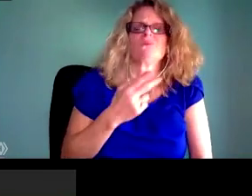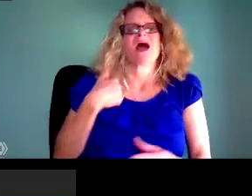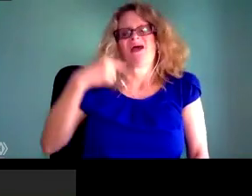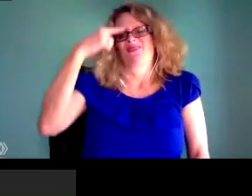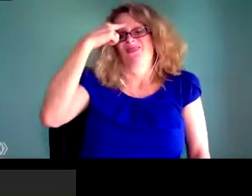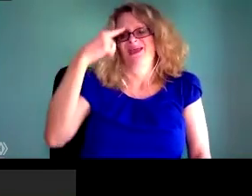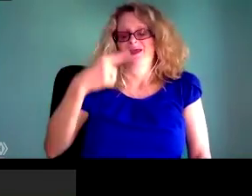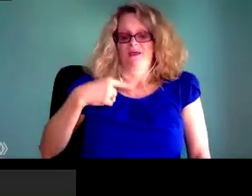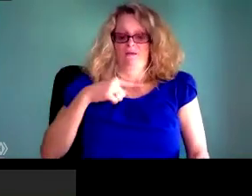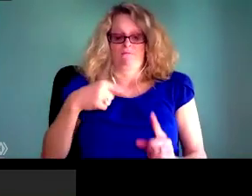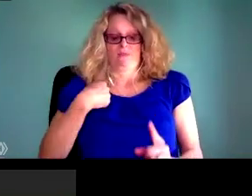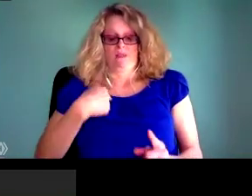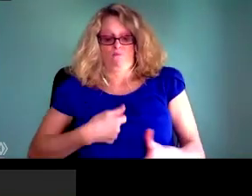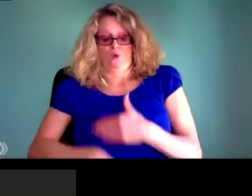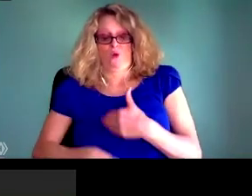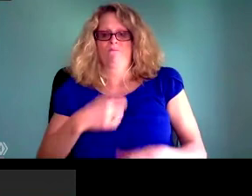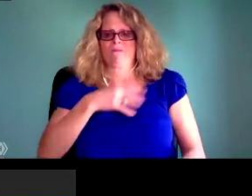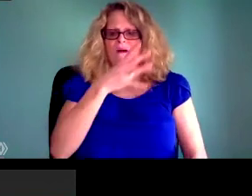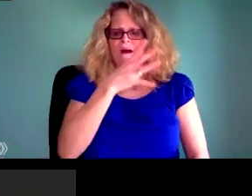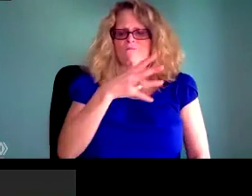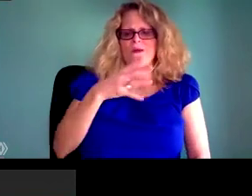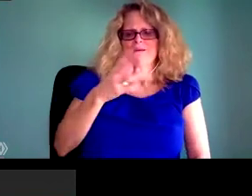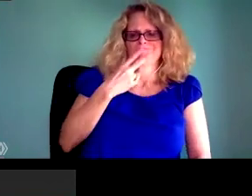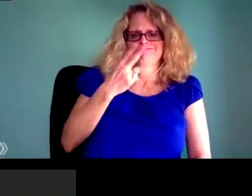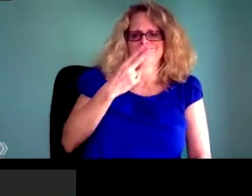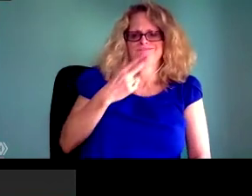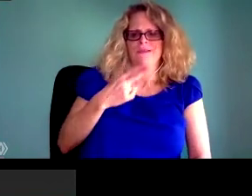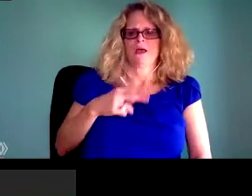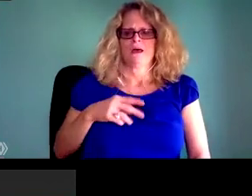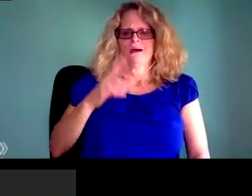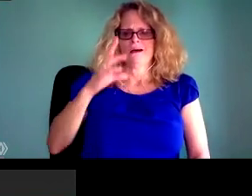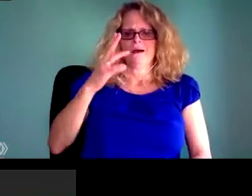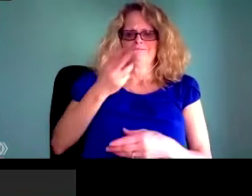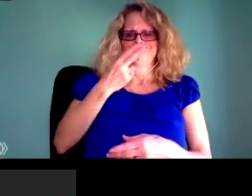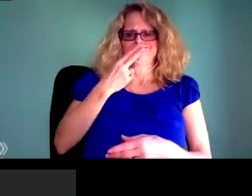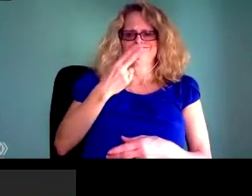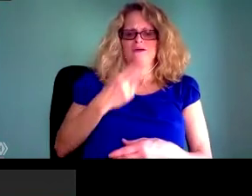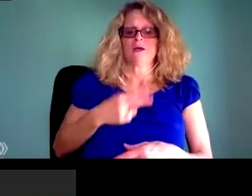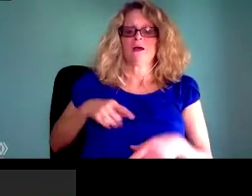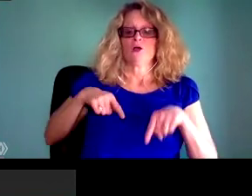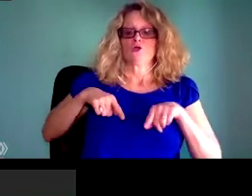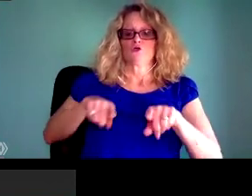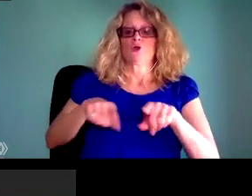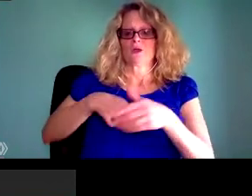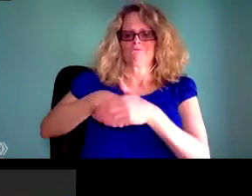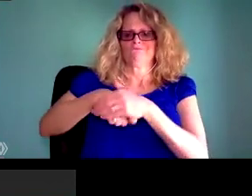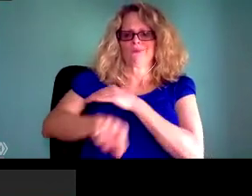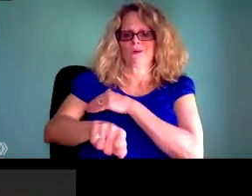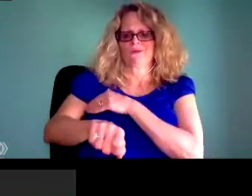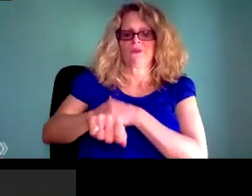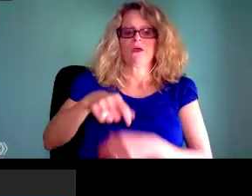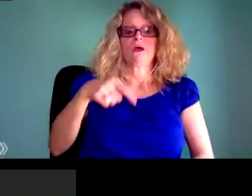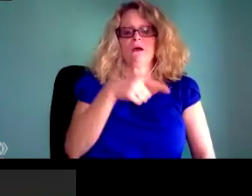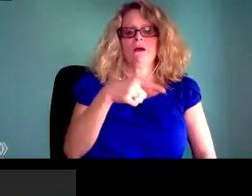around big tech? What would it create to think about the interests of the public